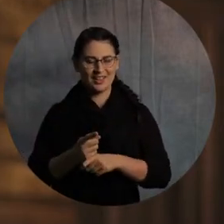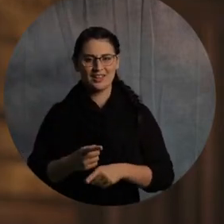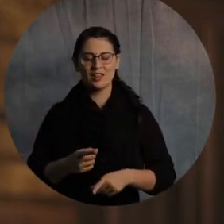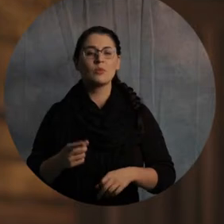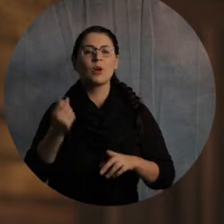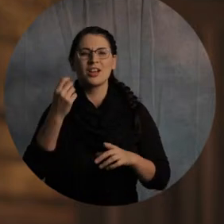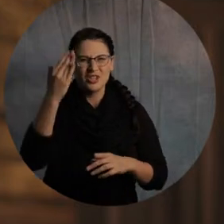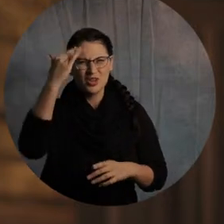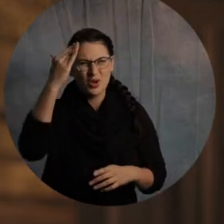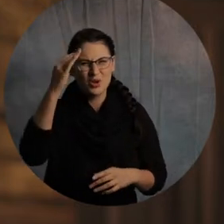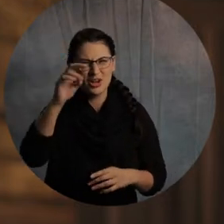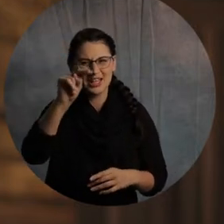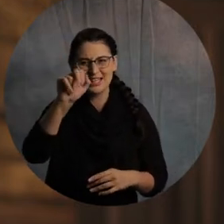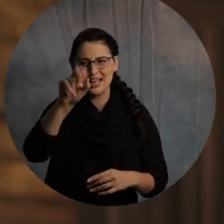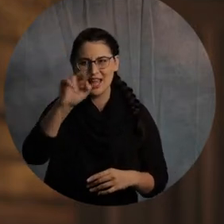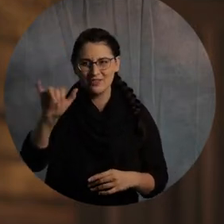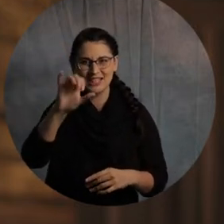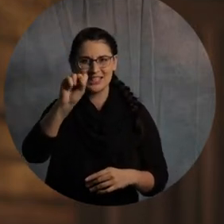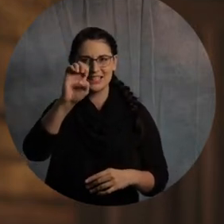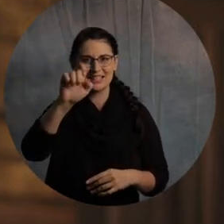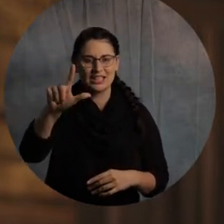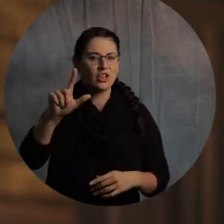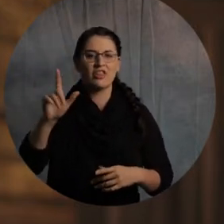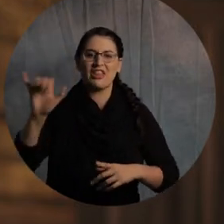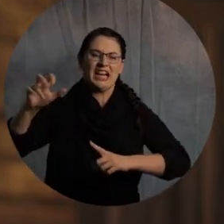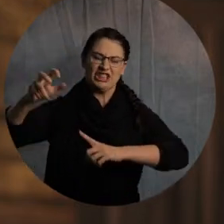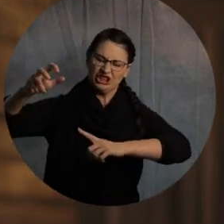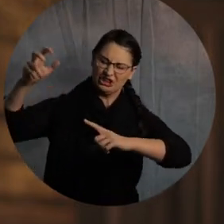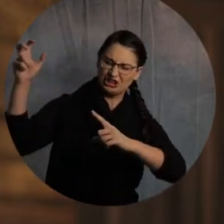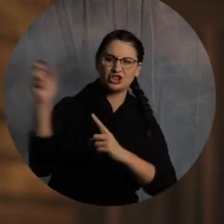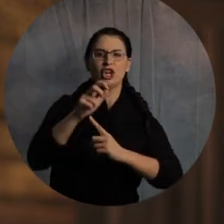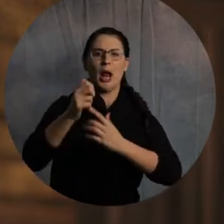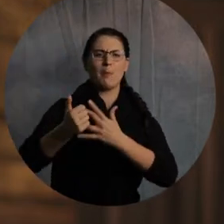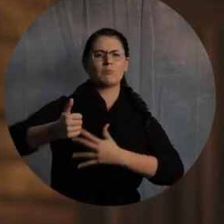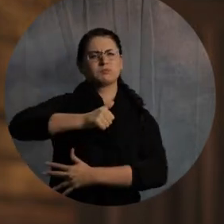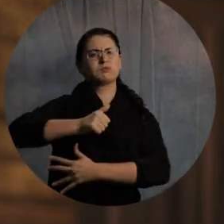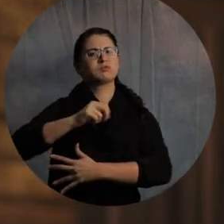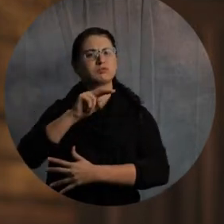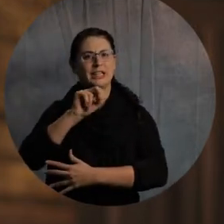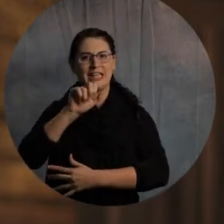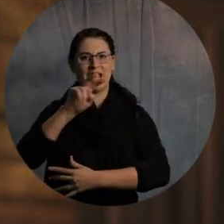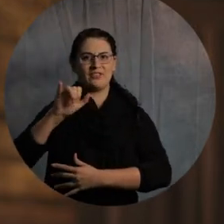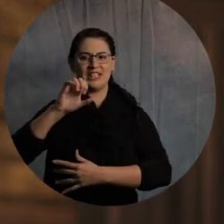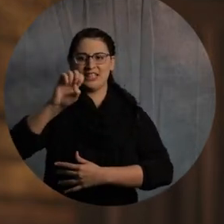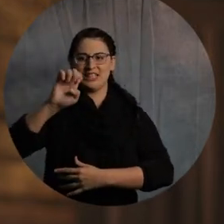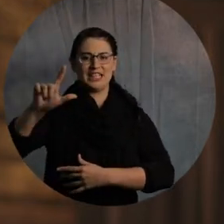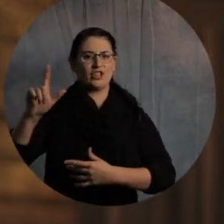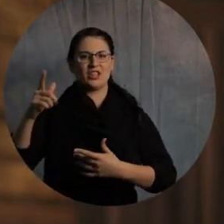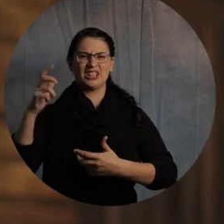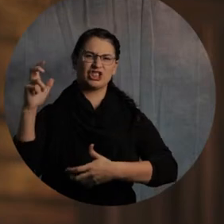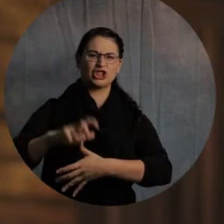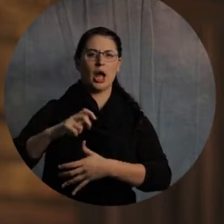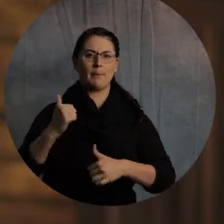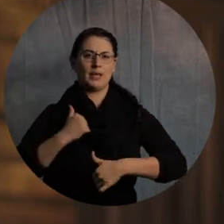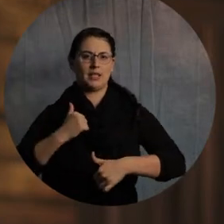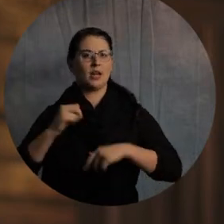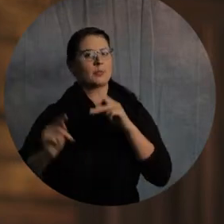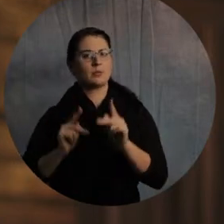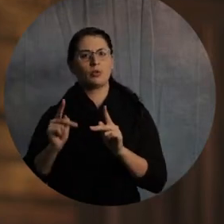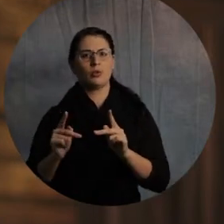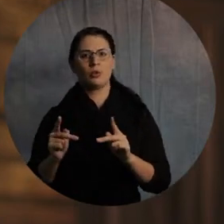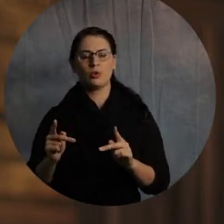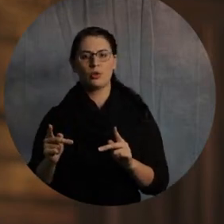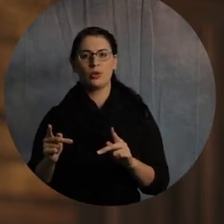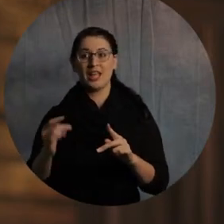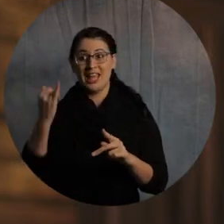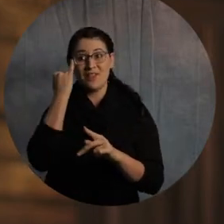up, you really need to give up. All right. Like, it's a bad idea to engage those guys. You're going to die. And they're not coming to arrest